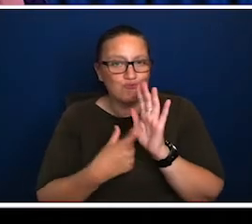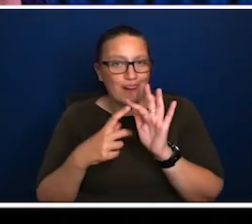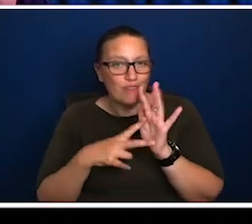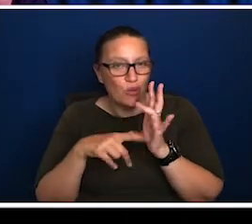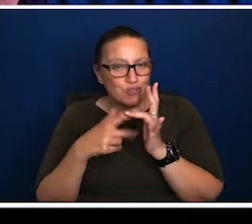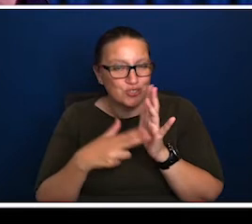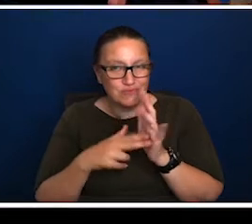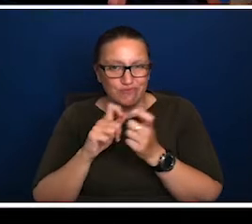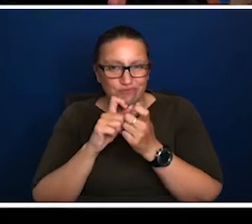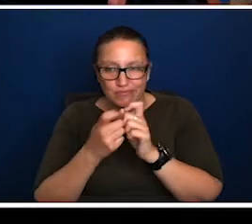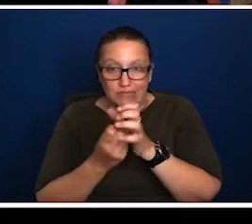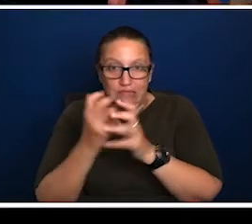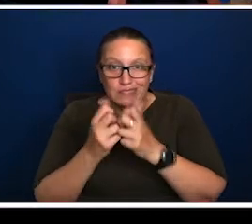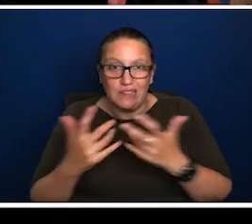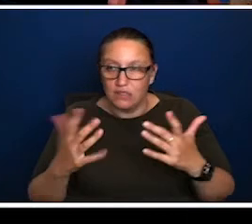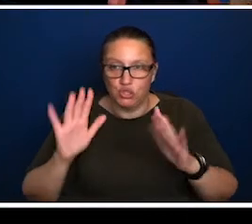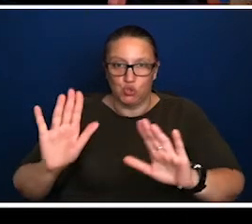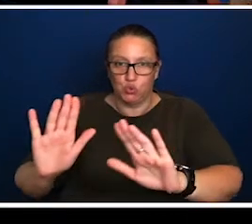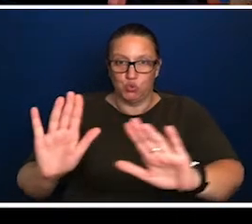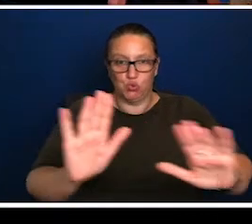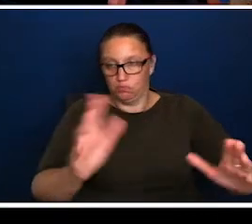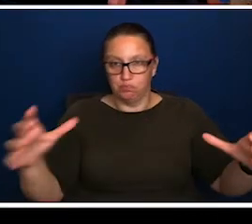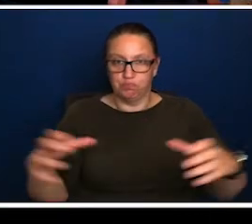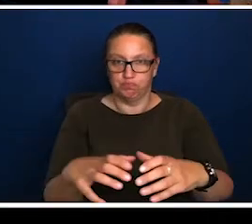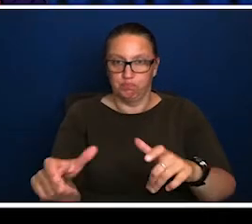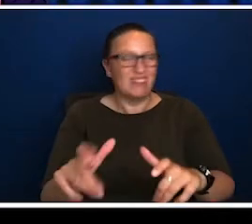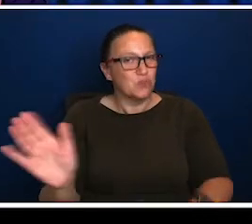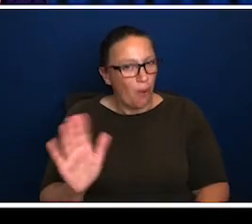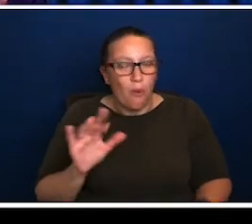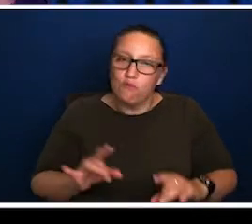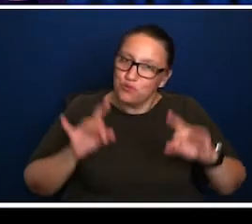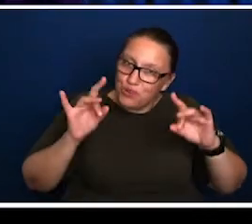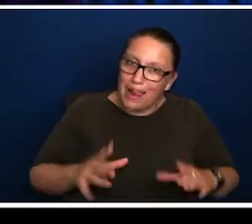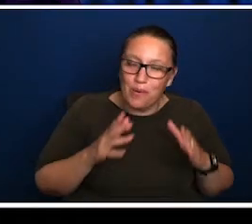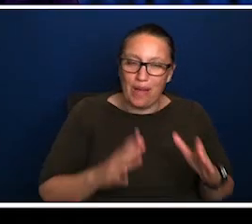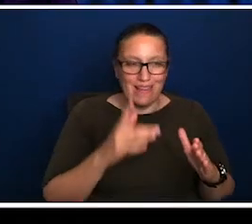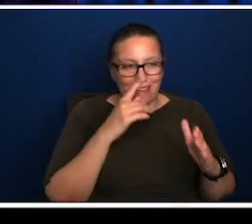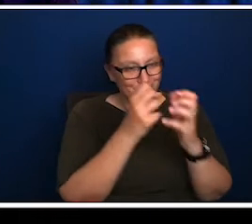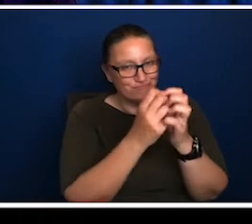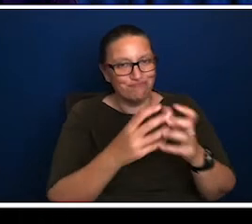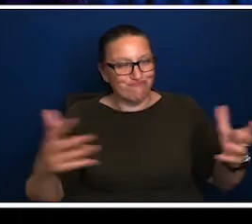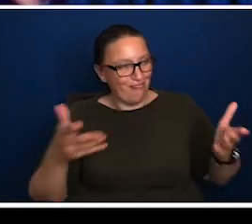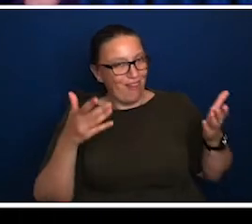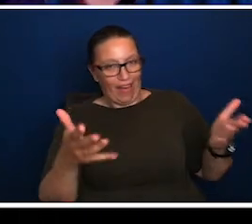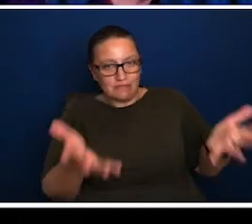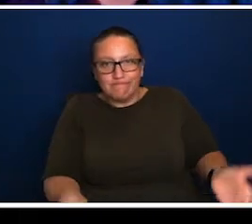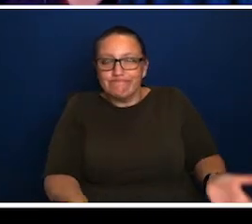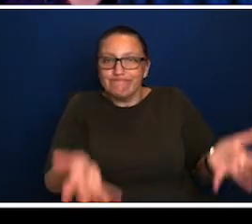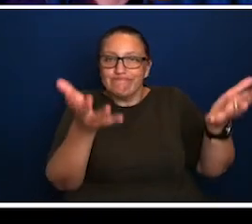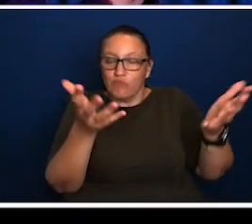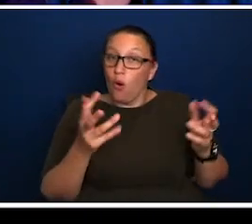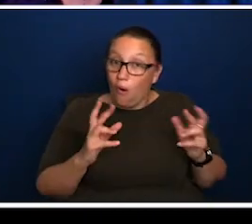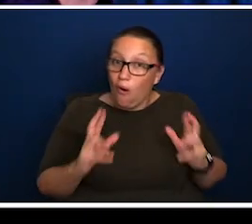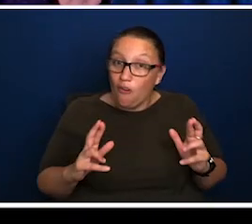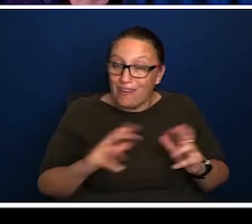grow. So at that point, you would hope if the culture could get cracking, uh, that politics might go, hang on a minute, there's something